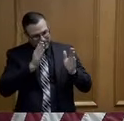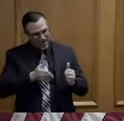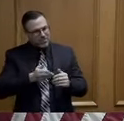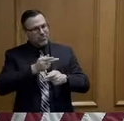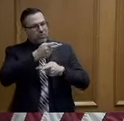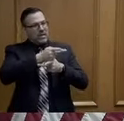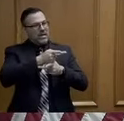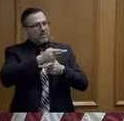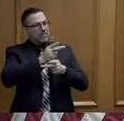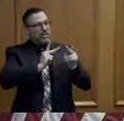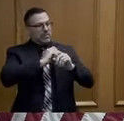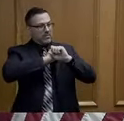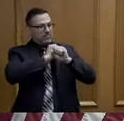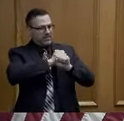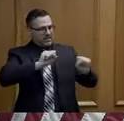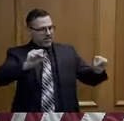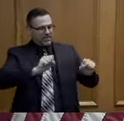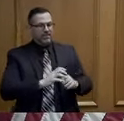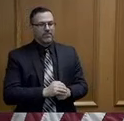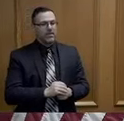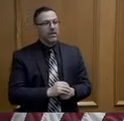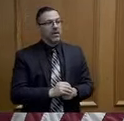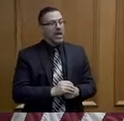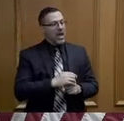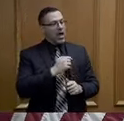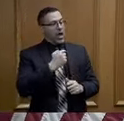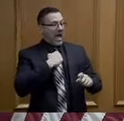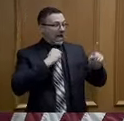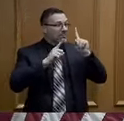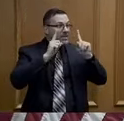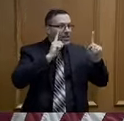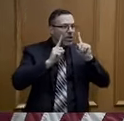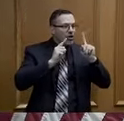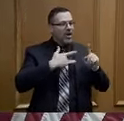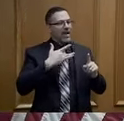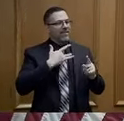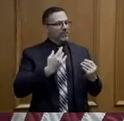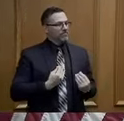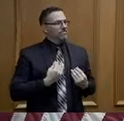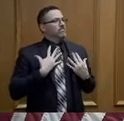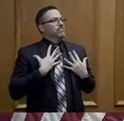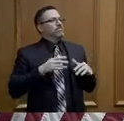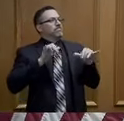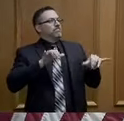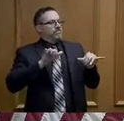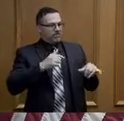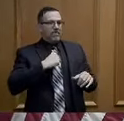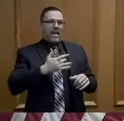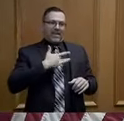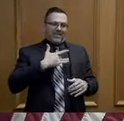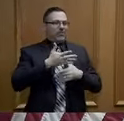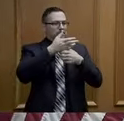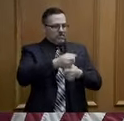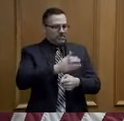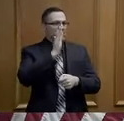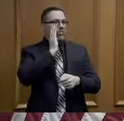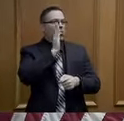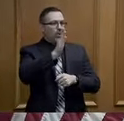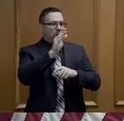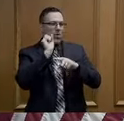for me, these are hopeful developments because I know that we're going to overcome this, we're going to get through it and my goal is to get through it